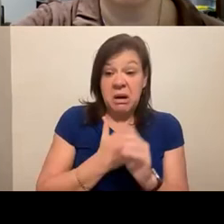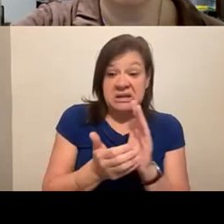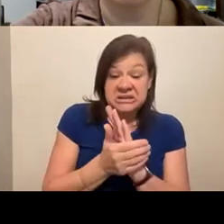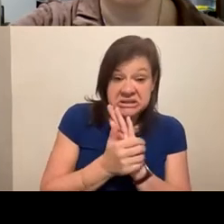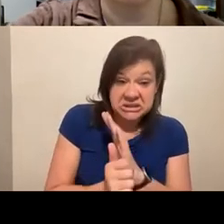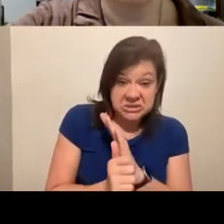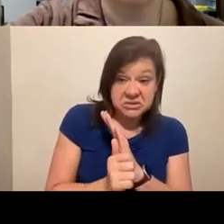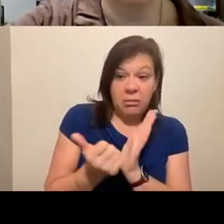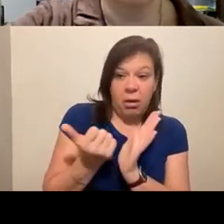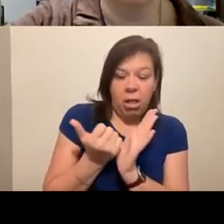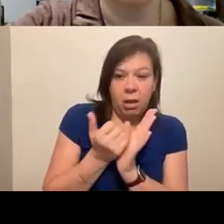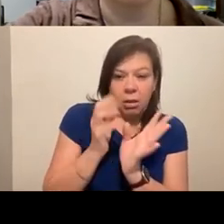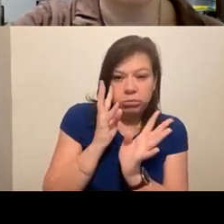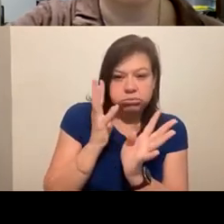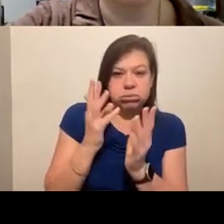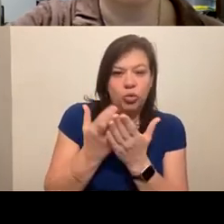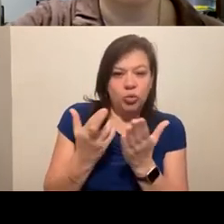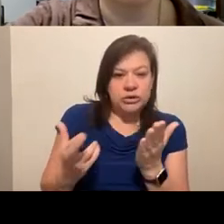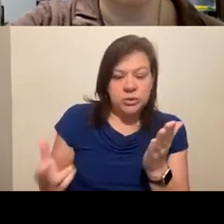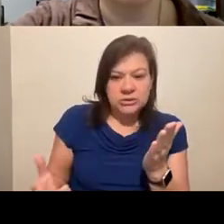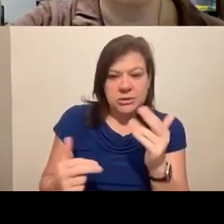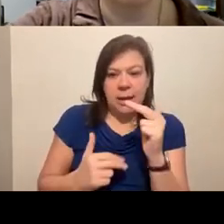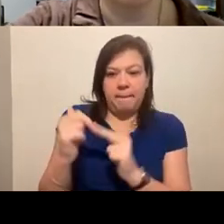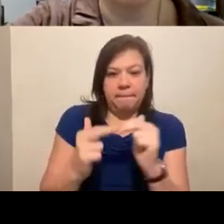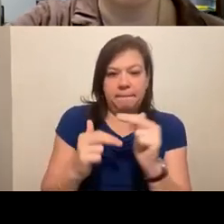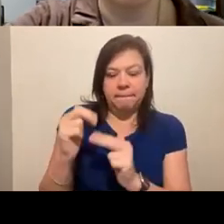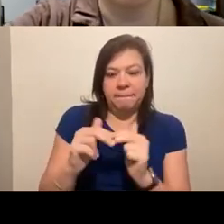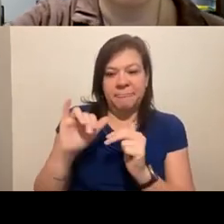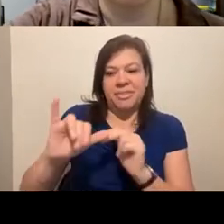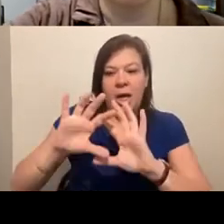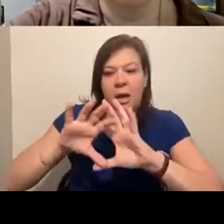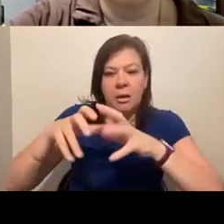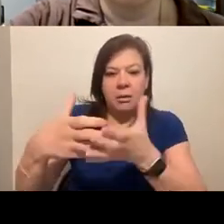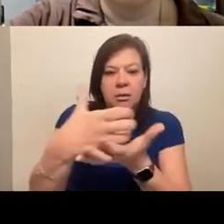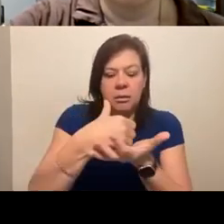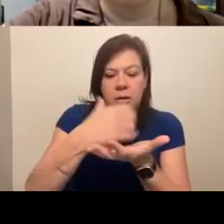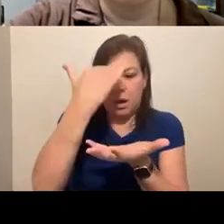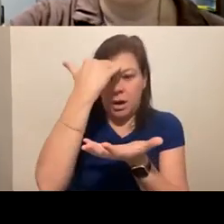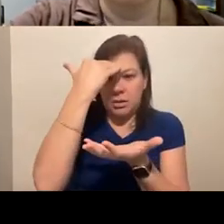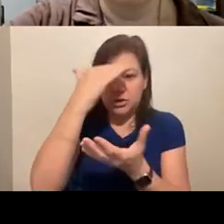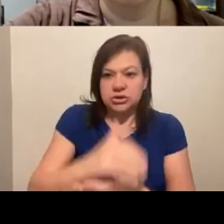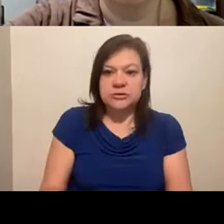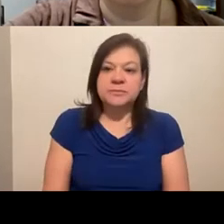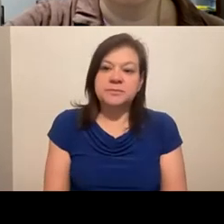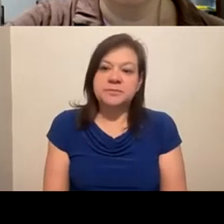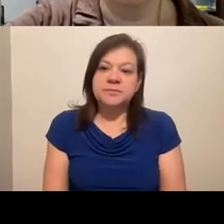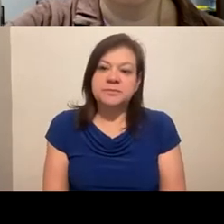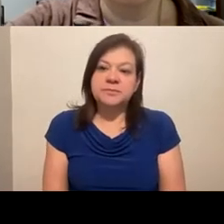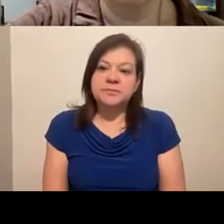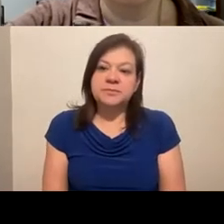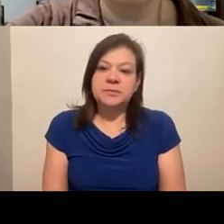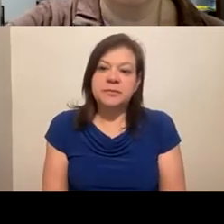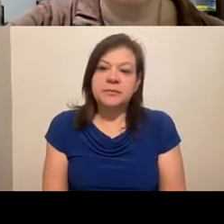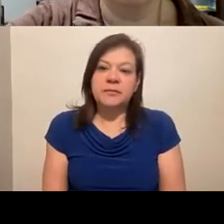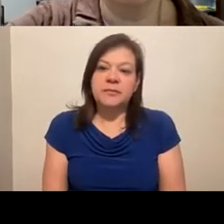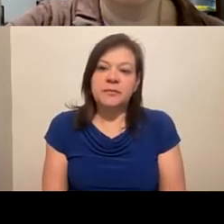and help create resources and build that kind of collective knowledge. And, you know, there is such value